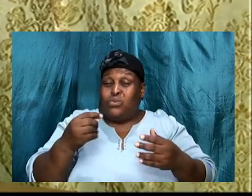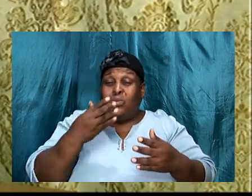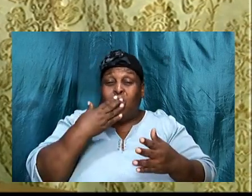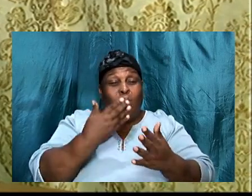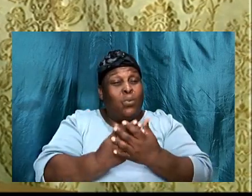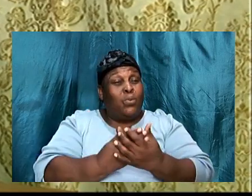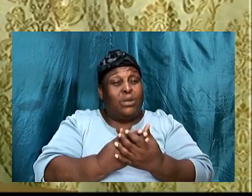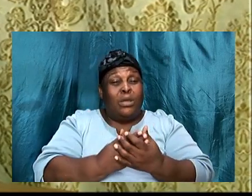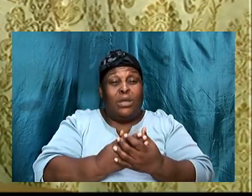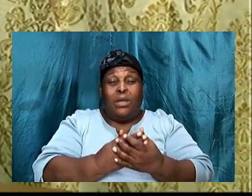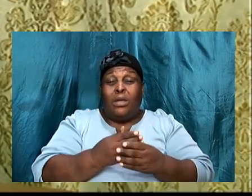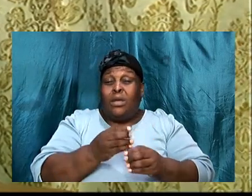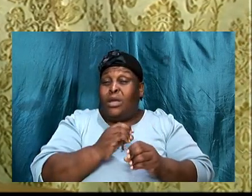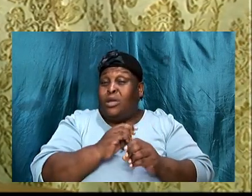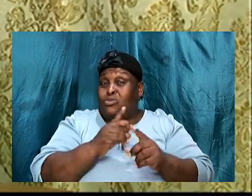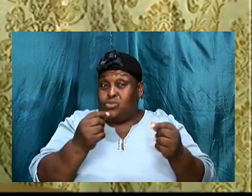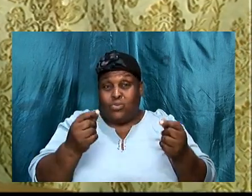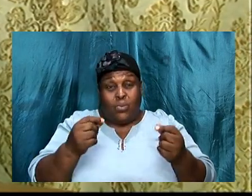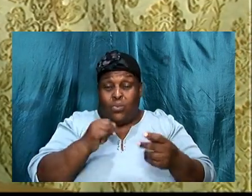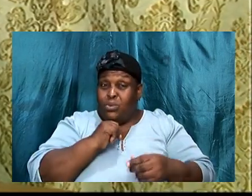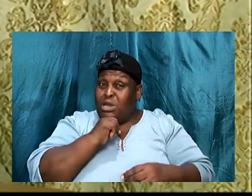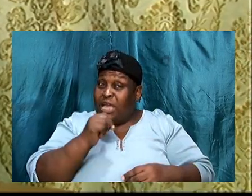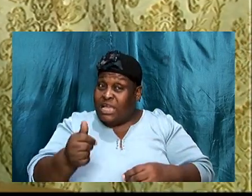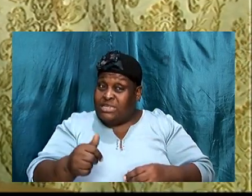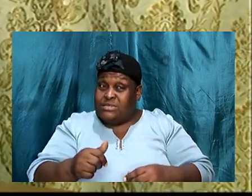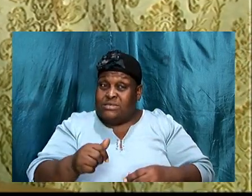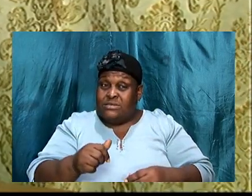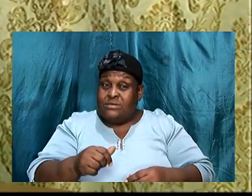Jeremiah 29, verses 11,